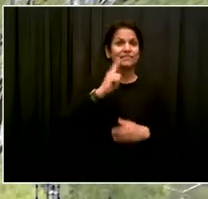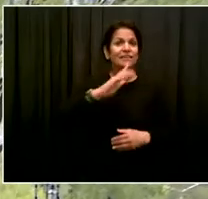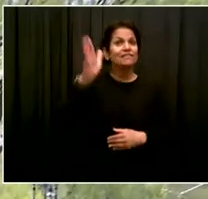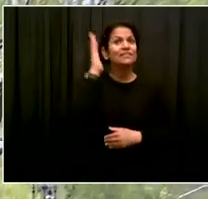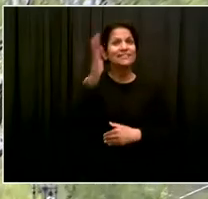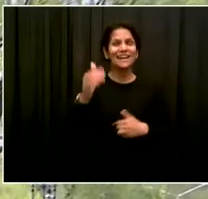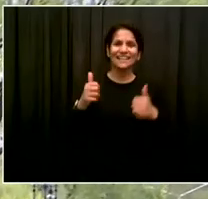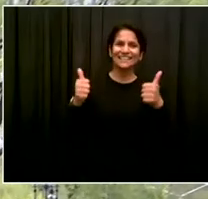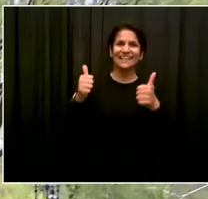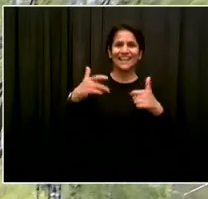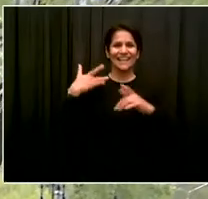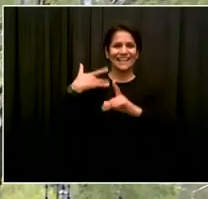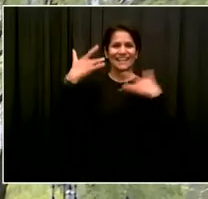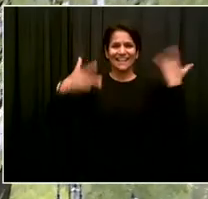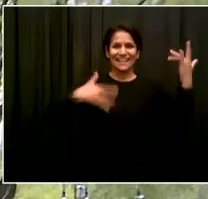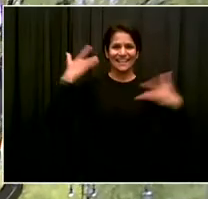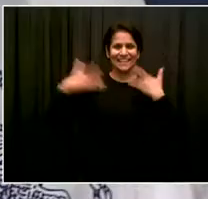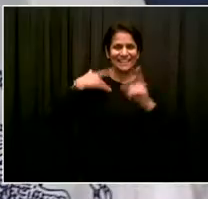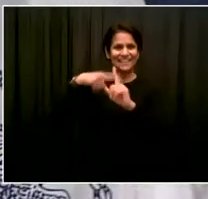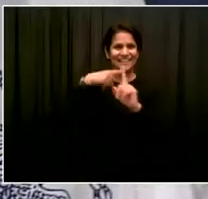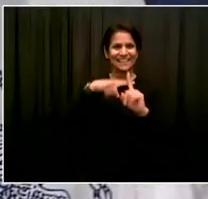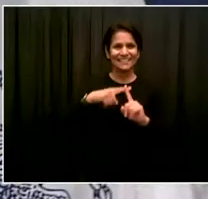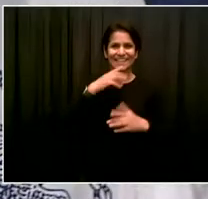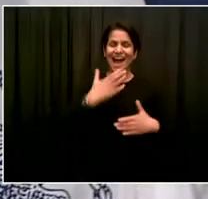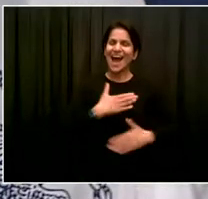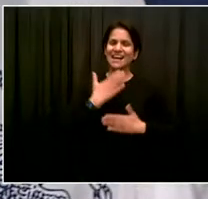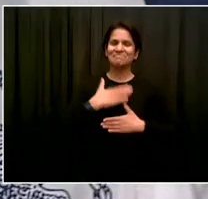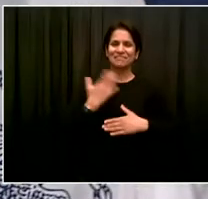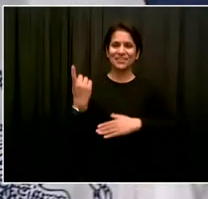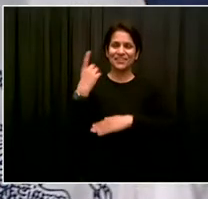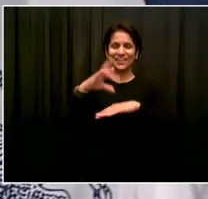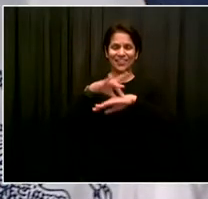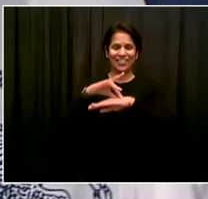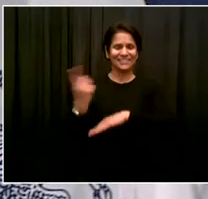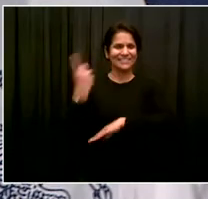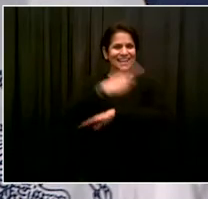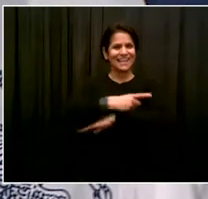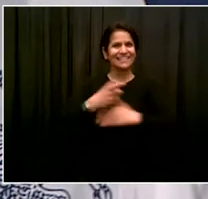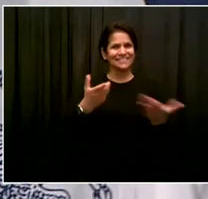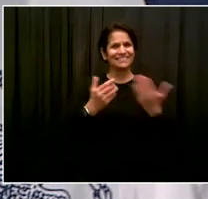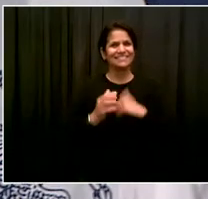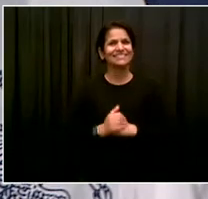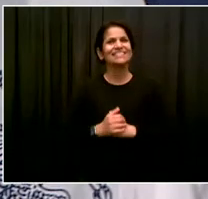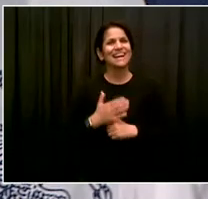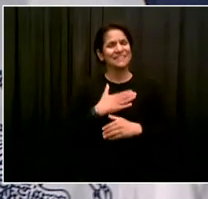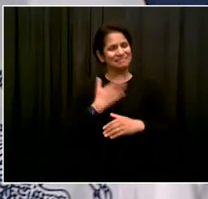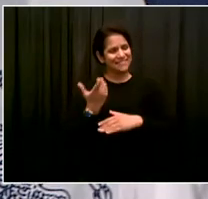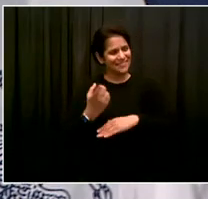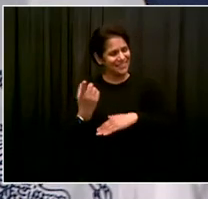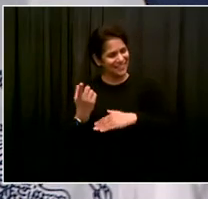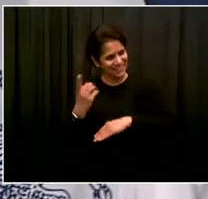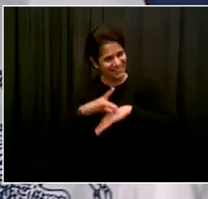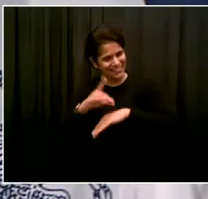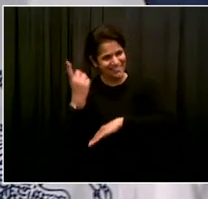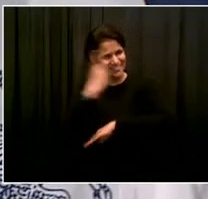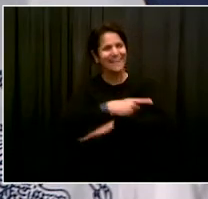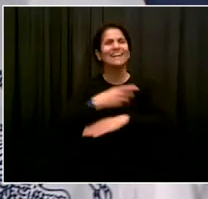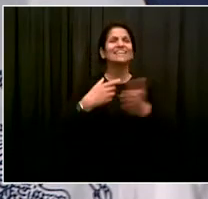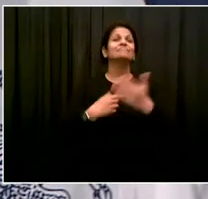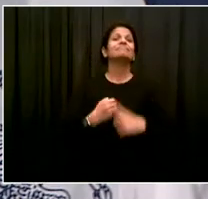so much. Happy Earth Day. Thank you. Happy Earth Day. Happy Earth Day. Ben, Happy Earth Day. Chancellor,